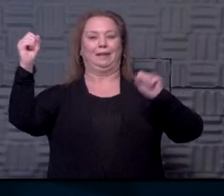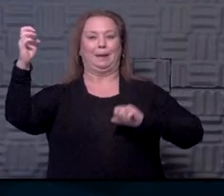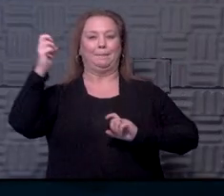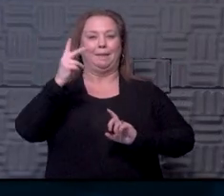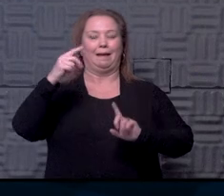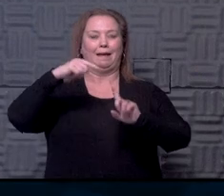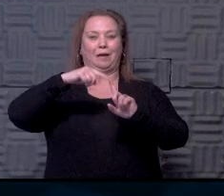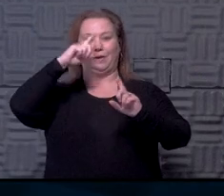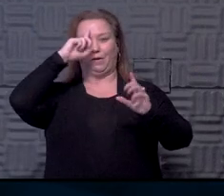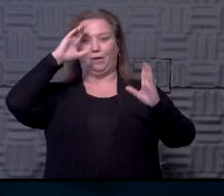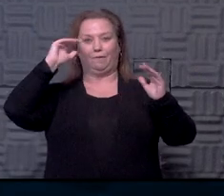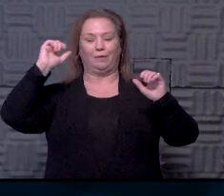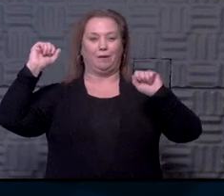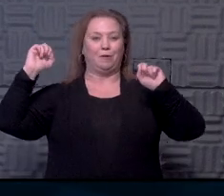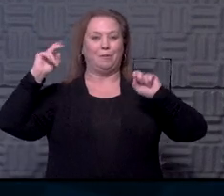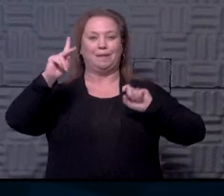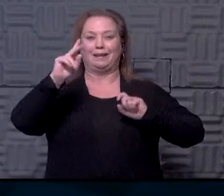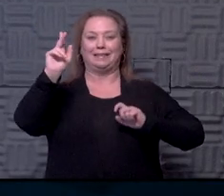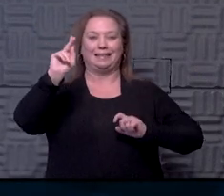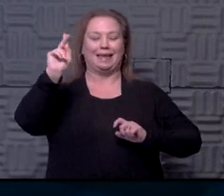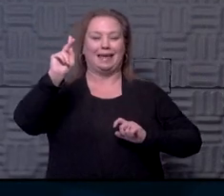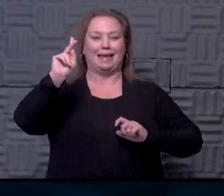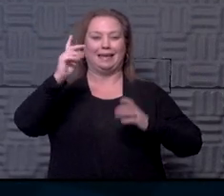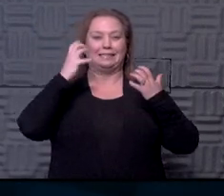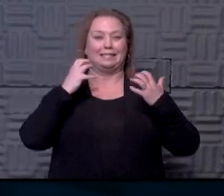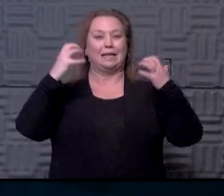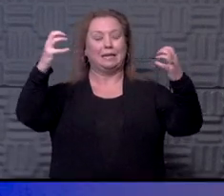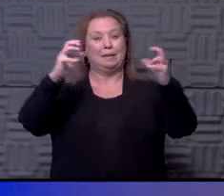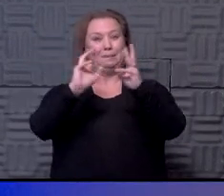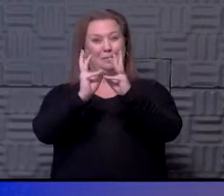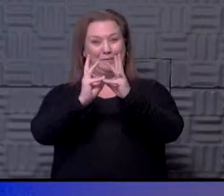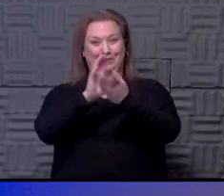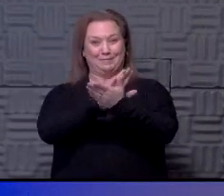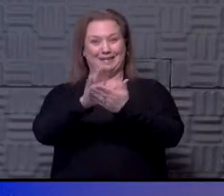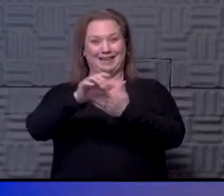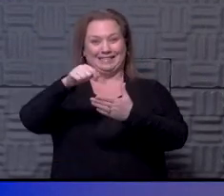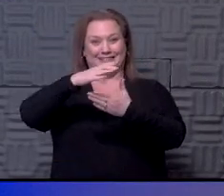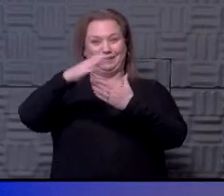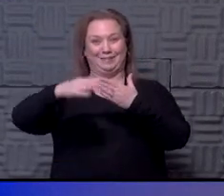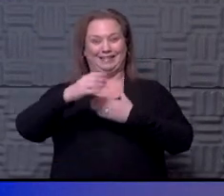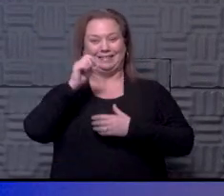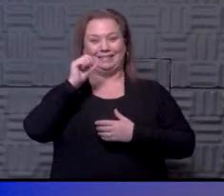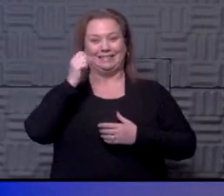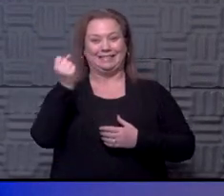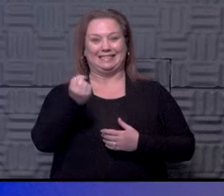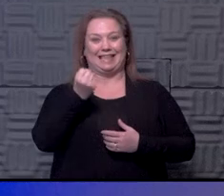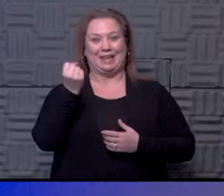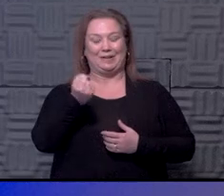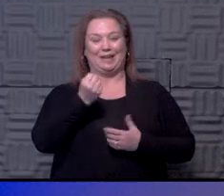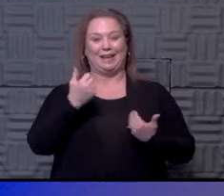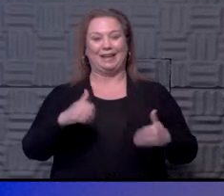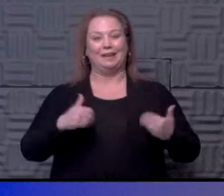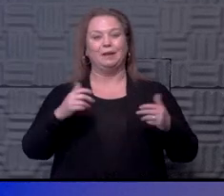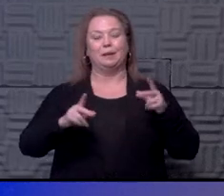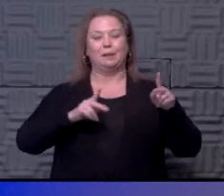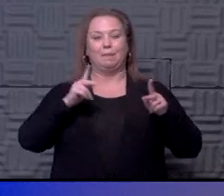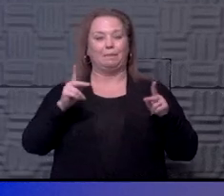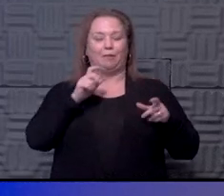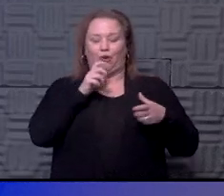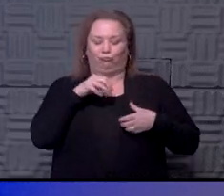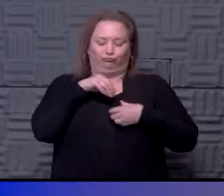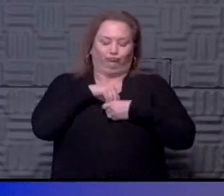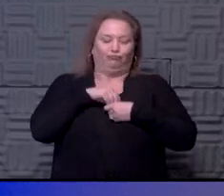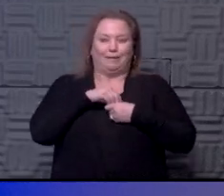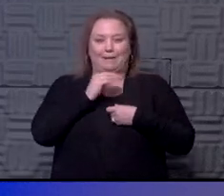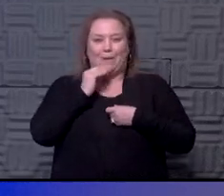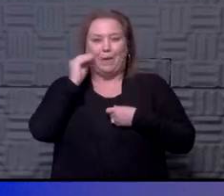can hopefully everybody can get out to the K and see them. You know, the weather is going to be nice this weekend, especially Saturday. So I'm sure people are not going to be bundled